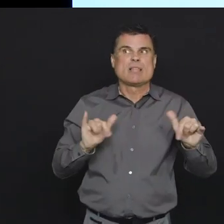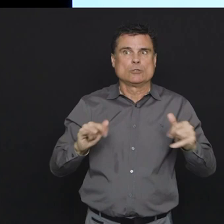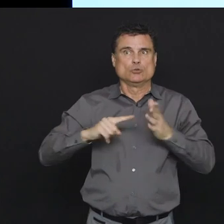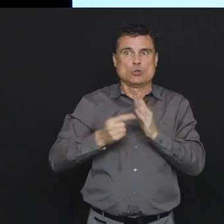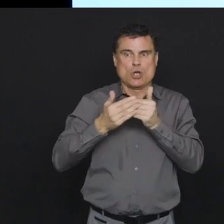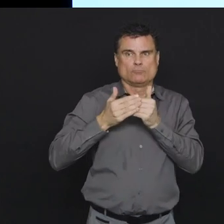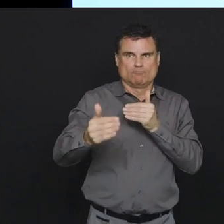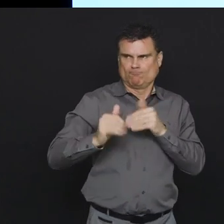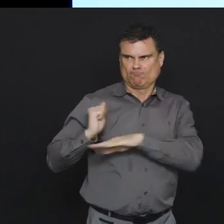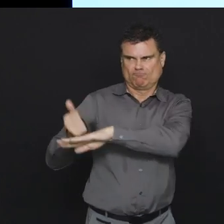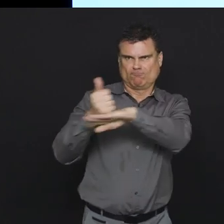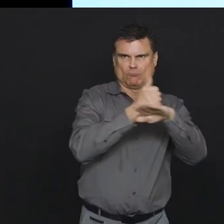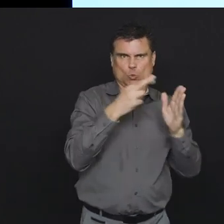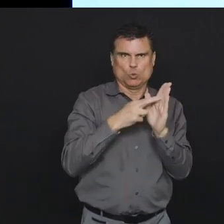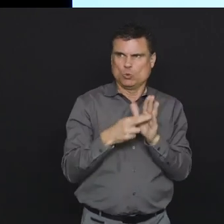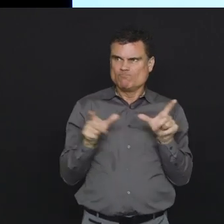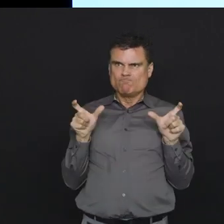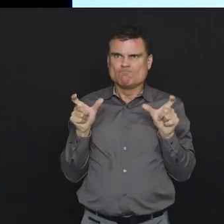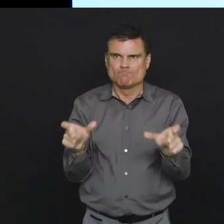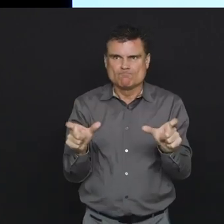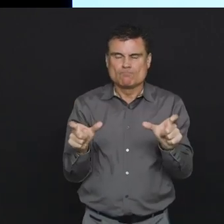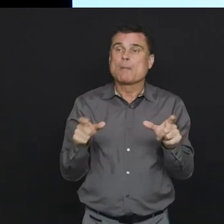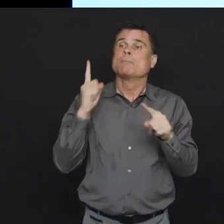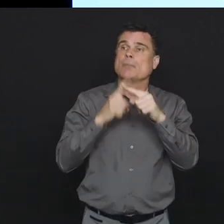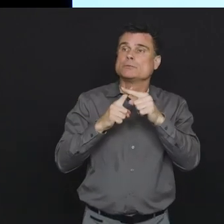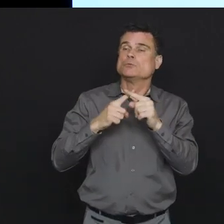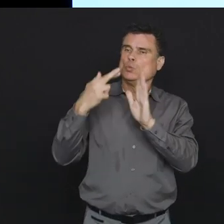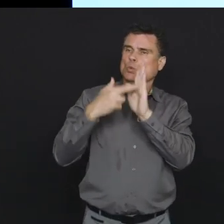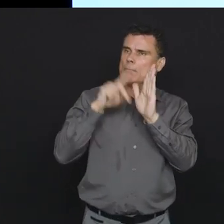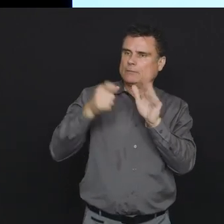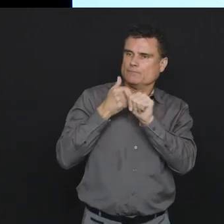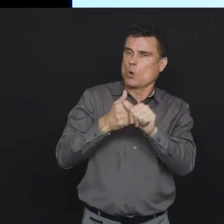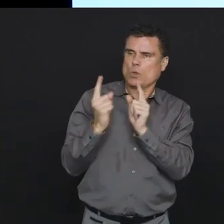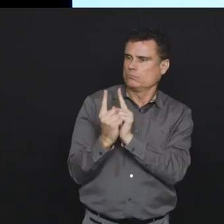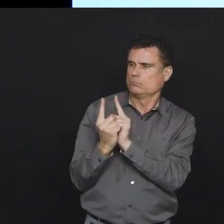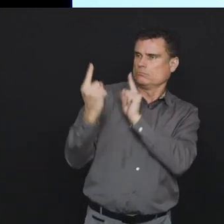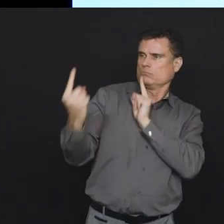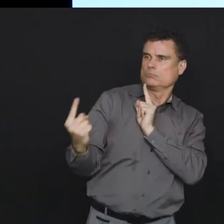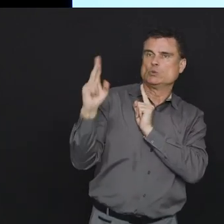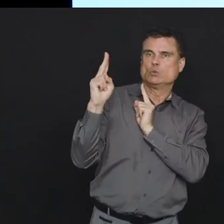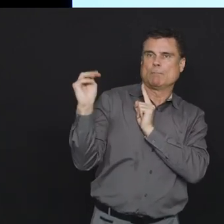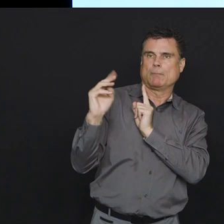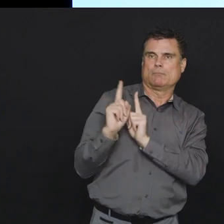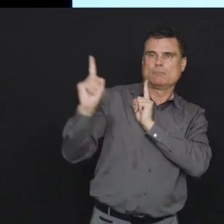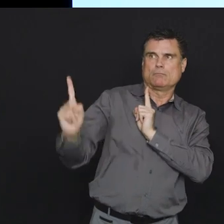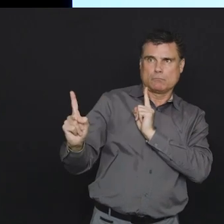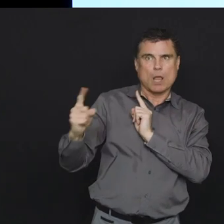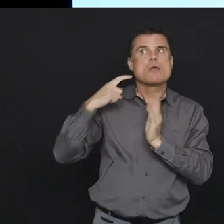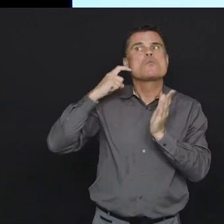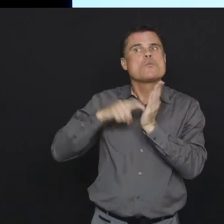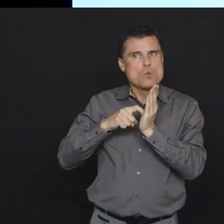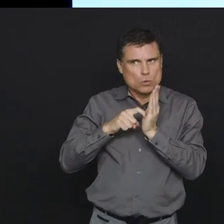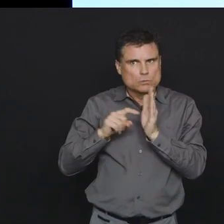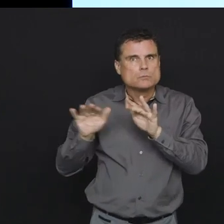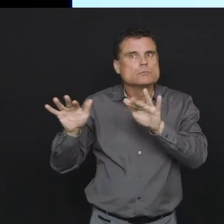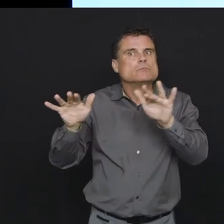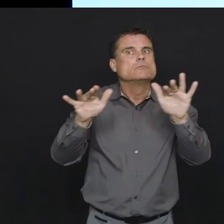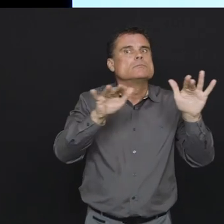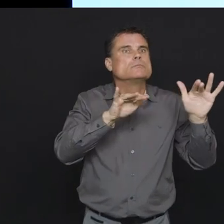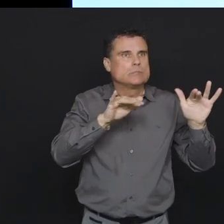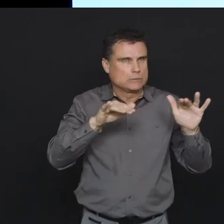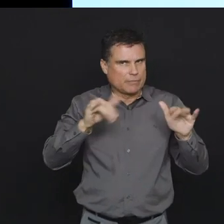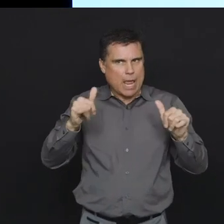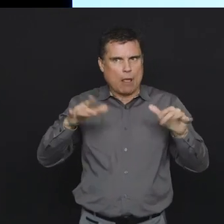and we started implementing the important physical distancing measures in our community and that was because we